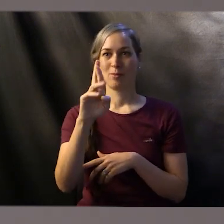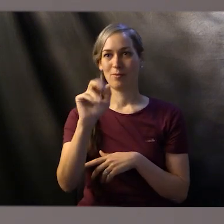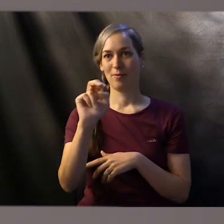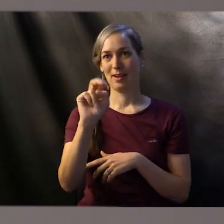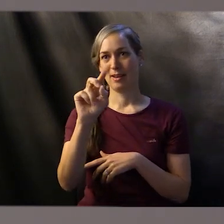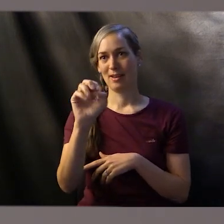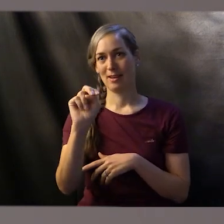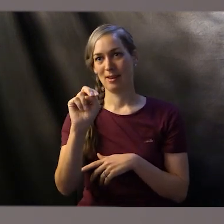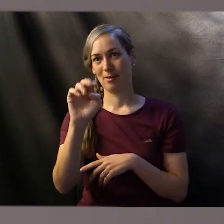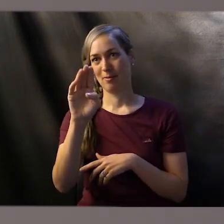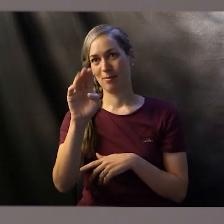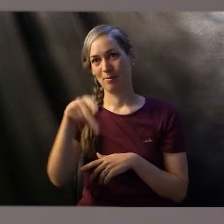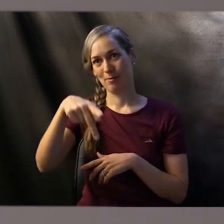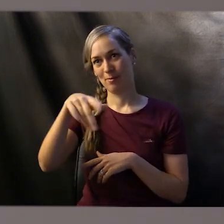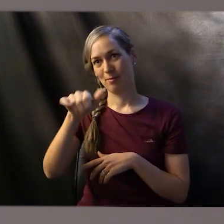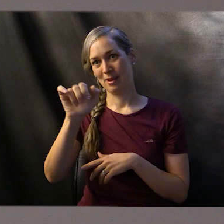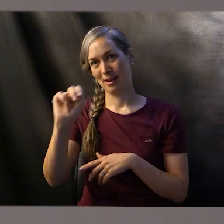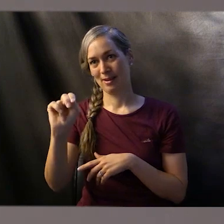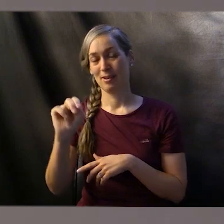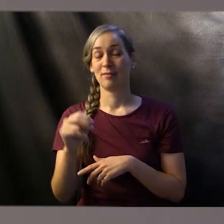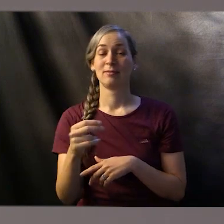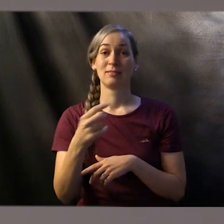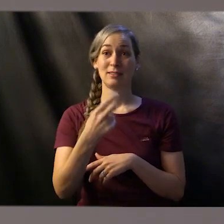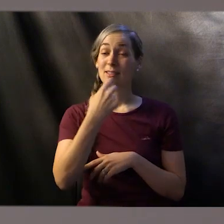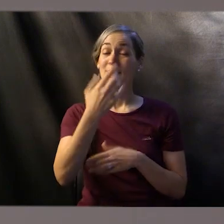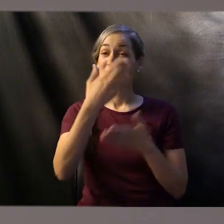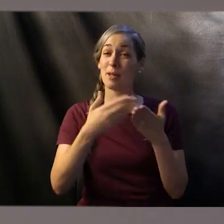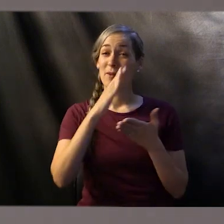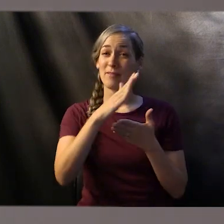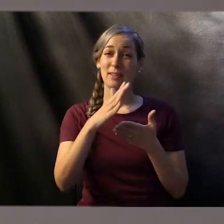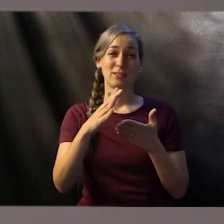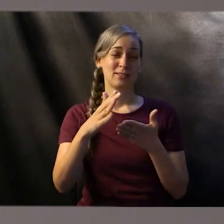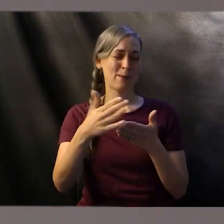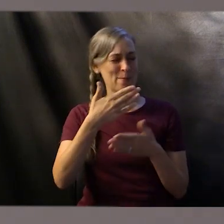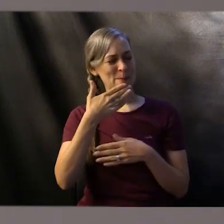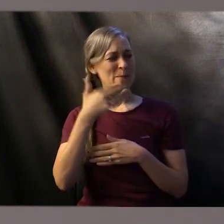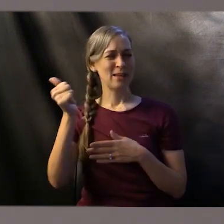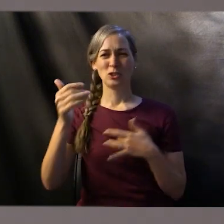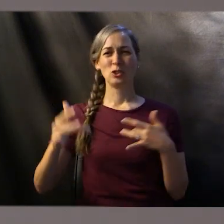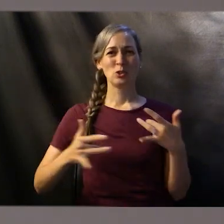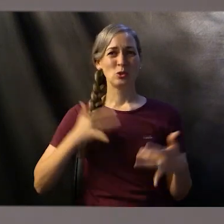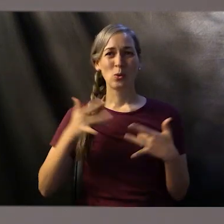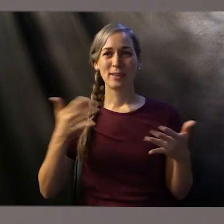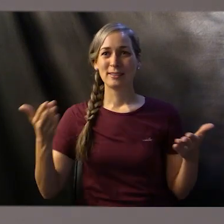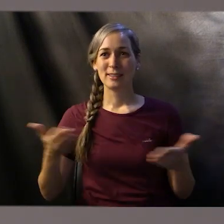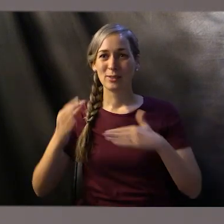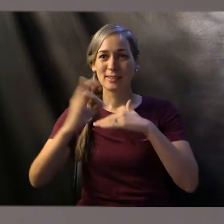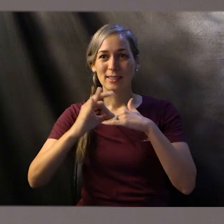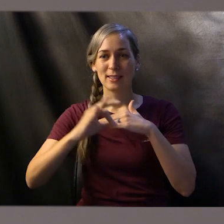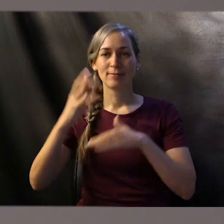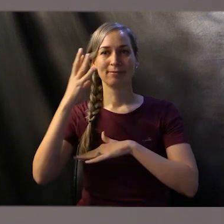Caleb says some of his greatest joys while being at Sunset are the experiences of spiritual